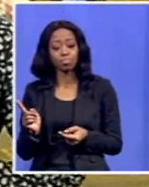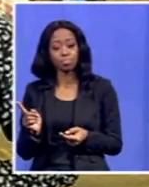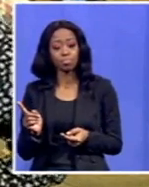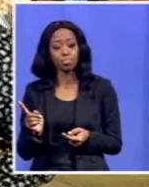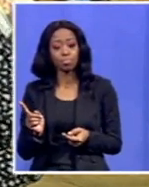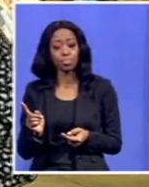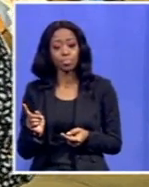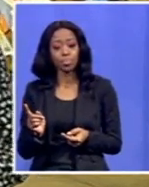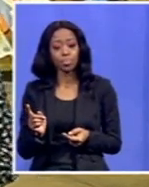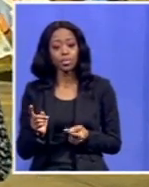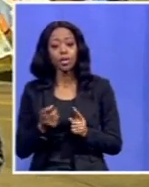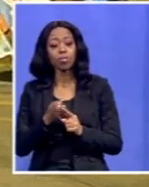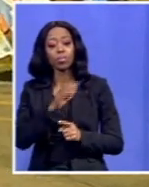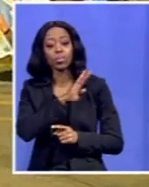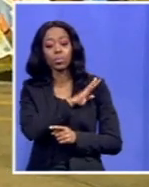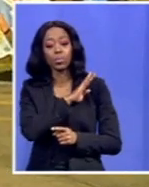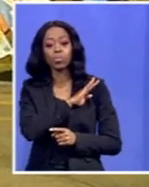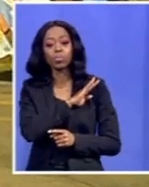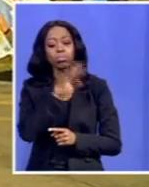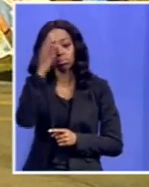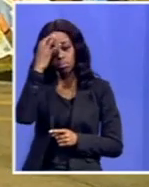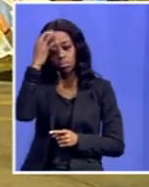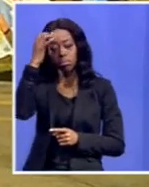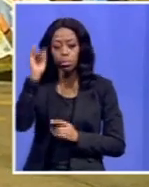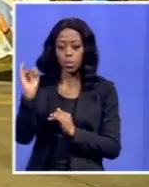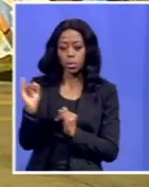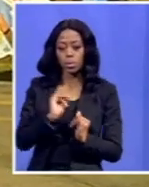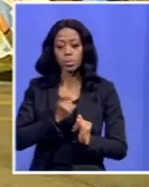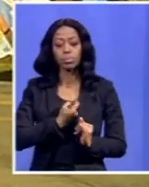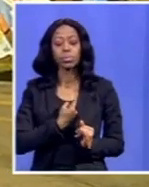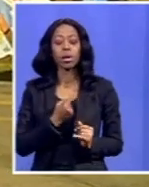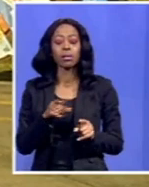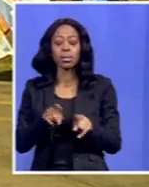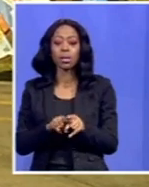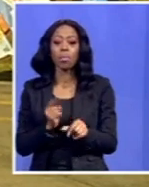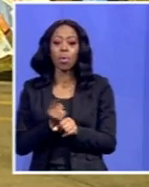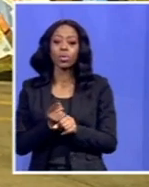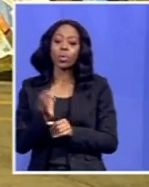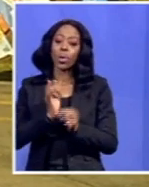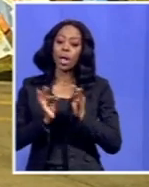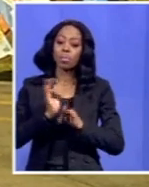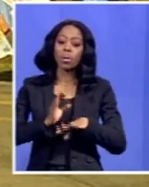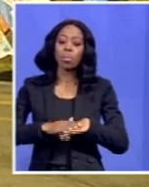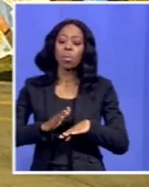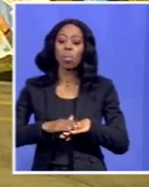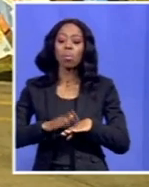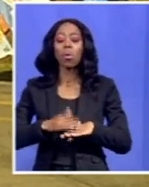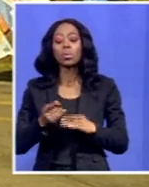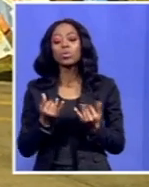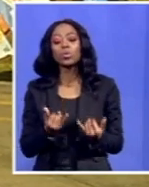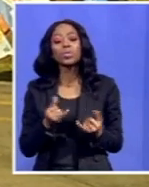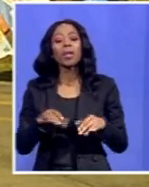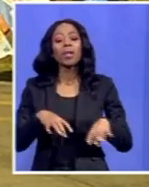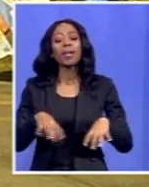from the SNDF, who's going to introduce himself and also take us through about the days, about today's